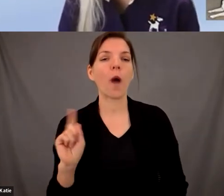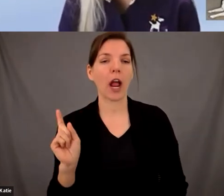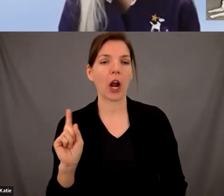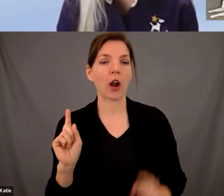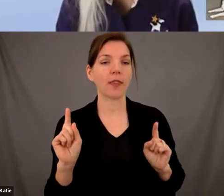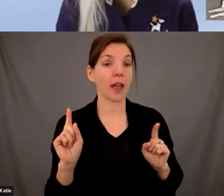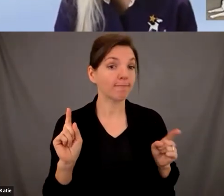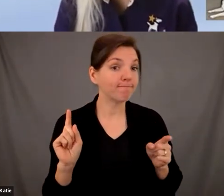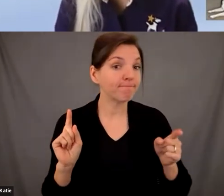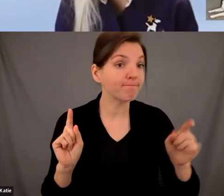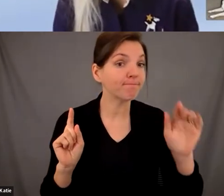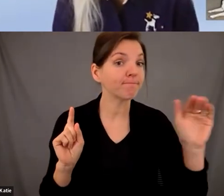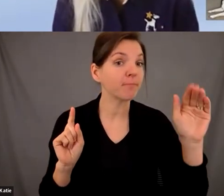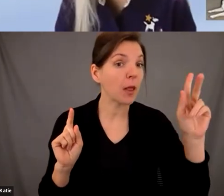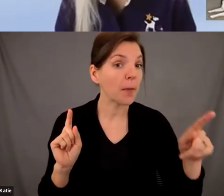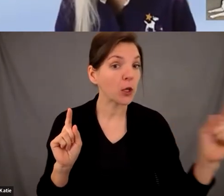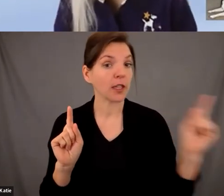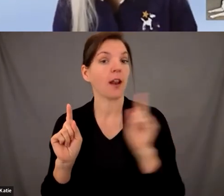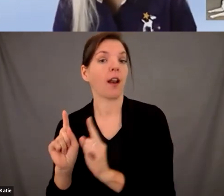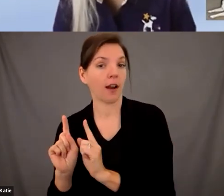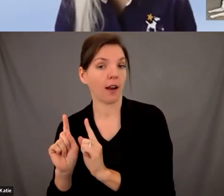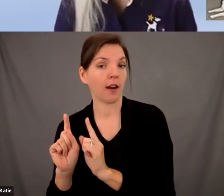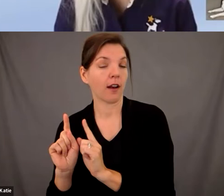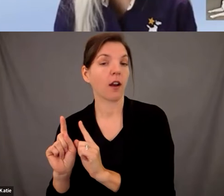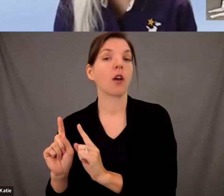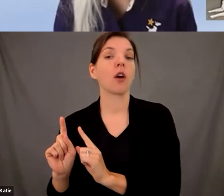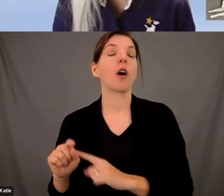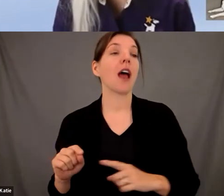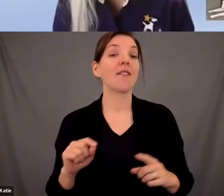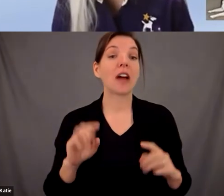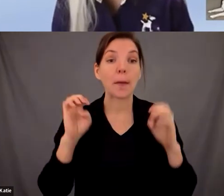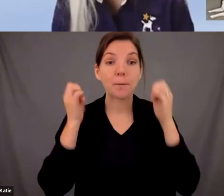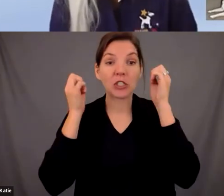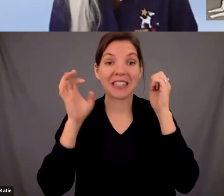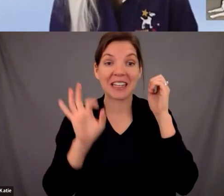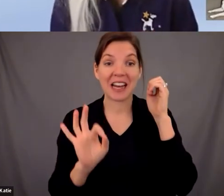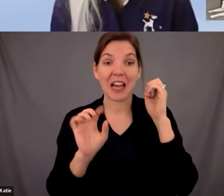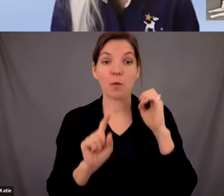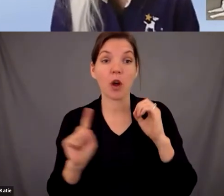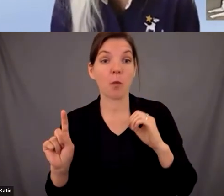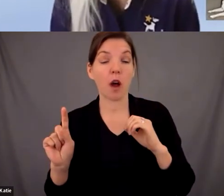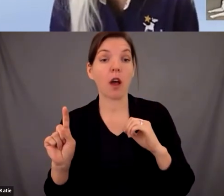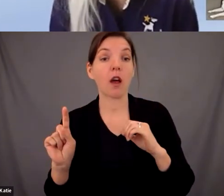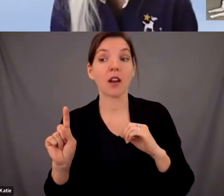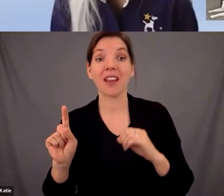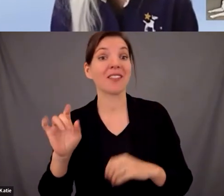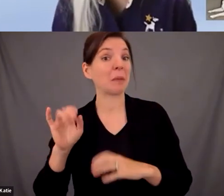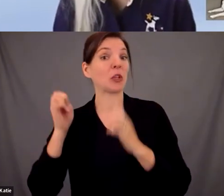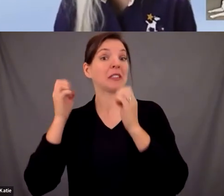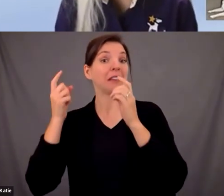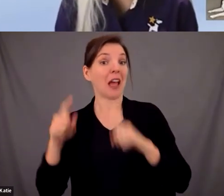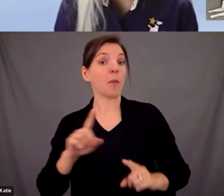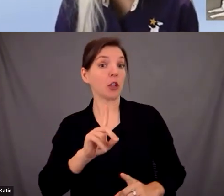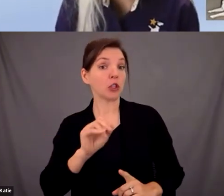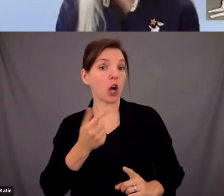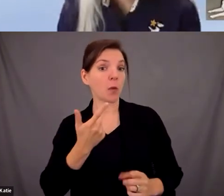um and we have an emergency 911 retrieve the dog if a person needs it the dog will run and find